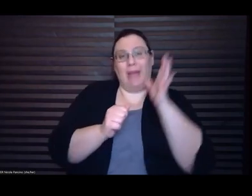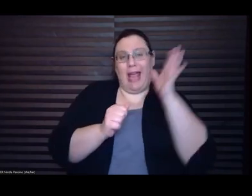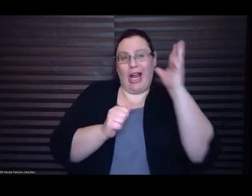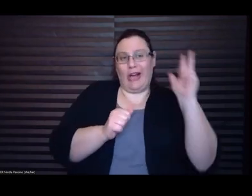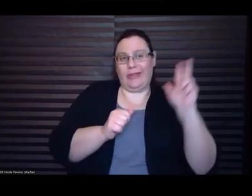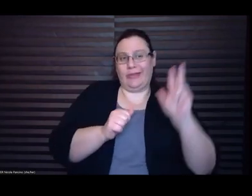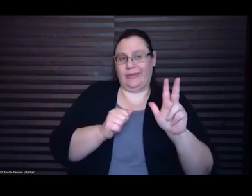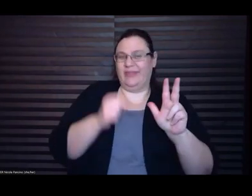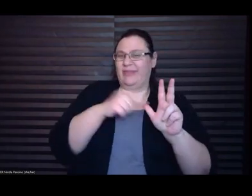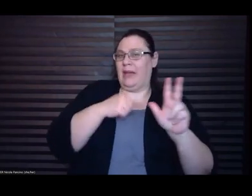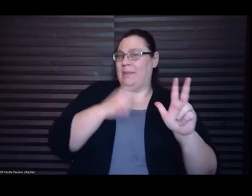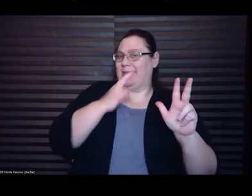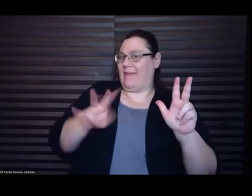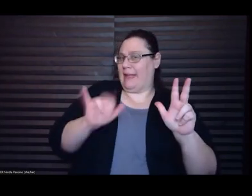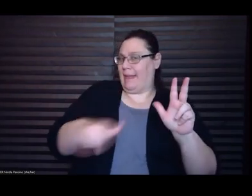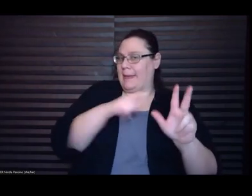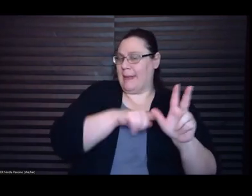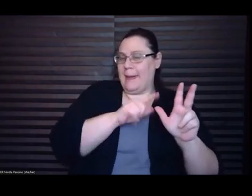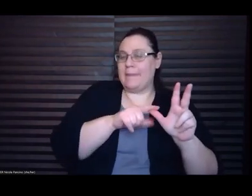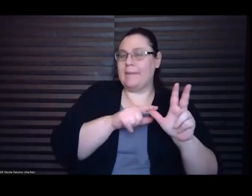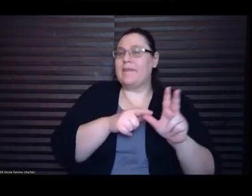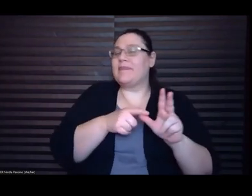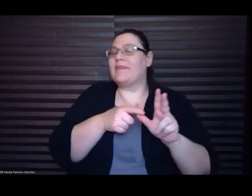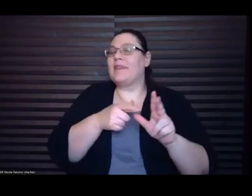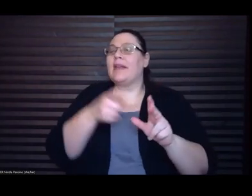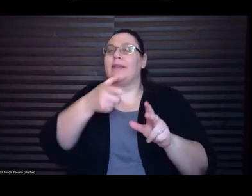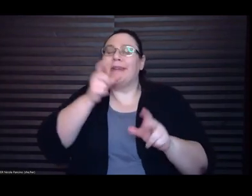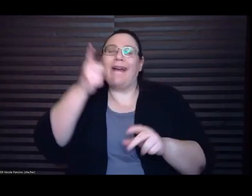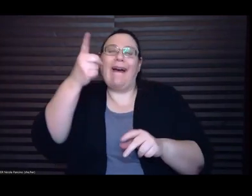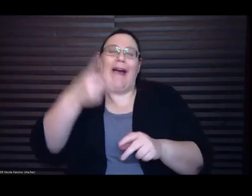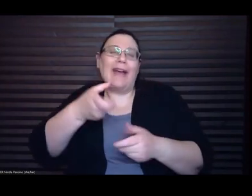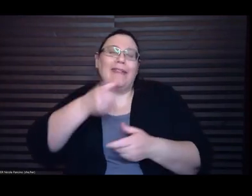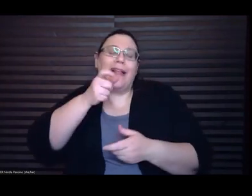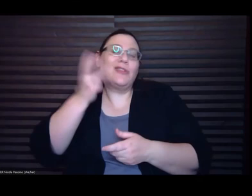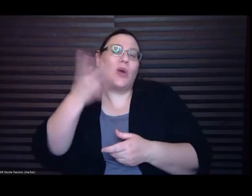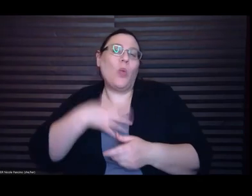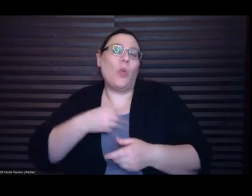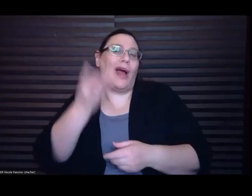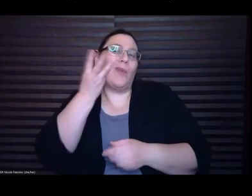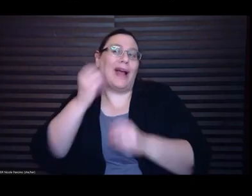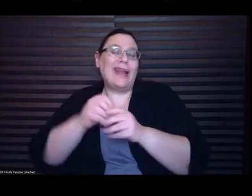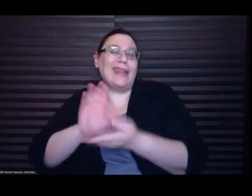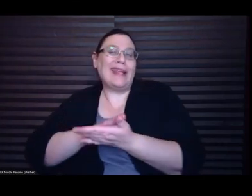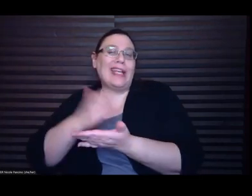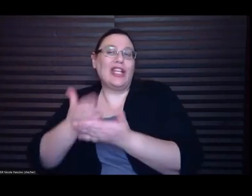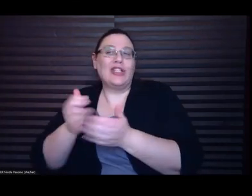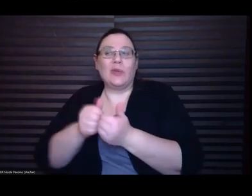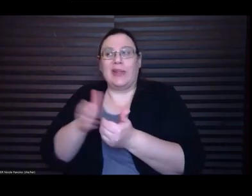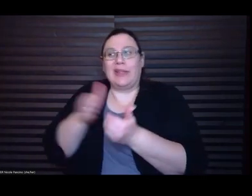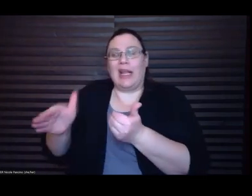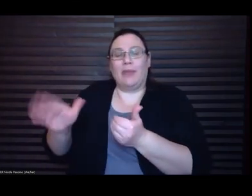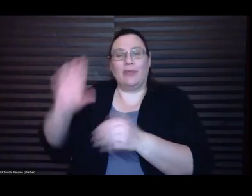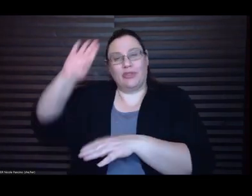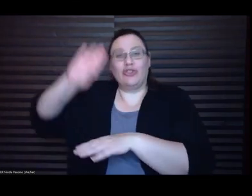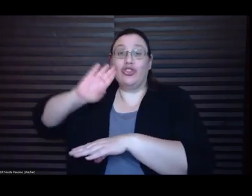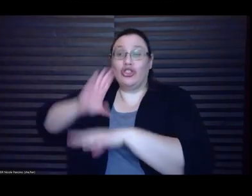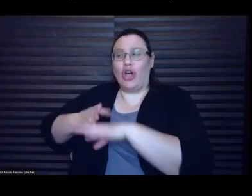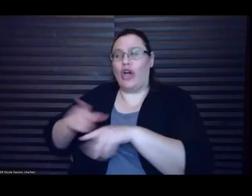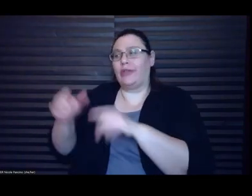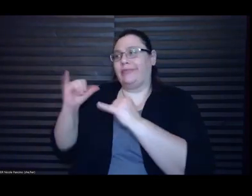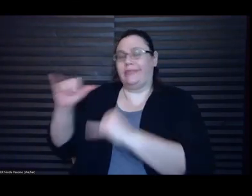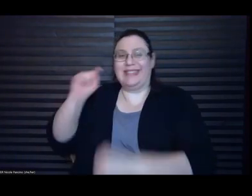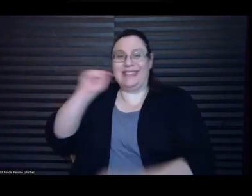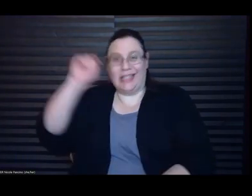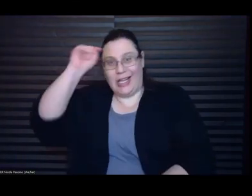white wine in the kitchen with the neighbor's teenage daughter. My father doesn't notice. Everything is